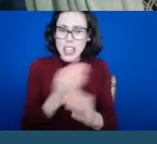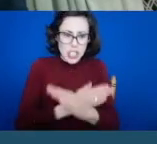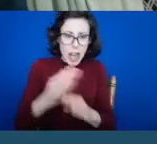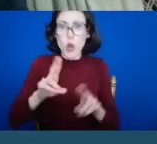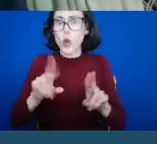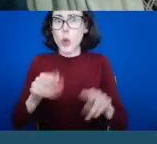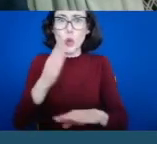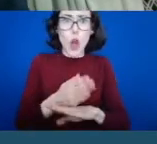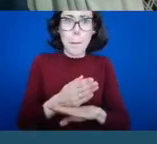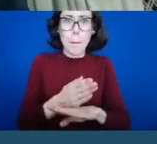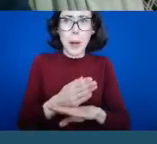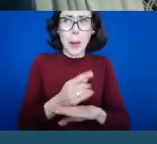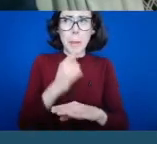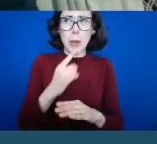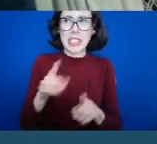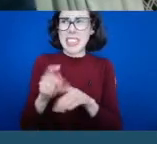down?